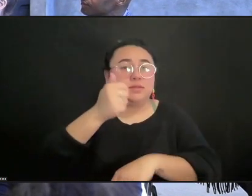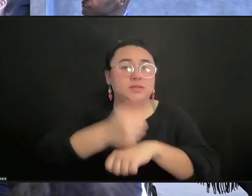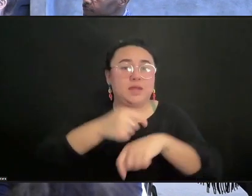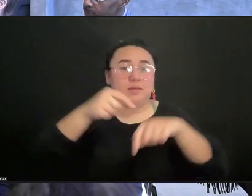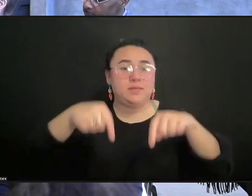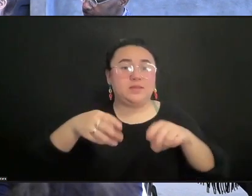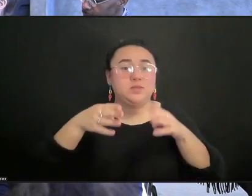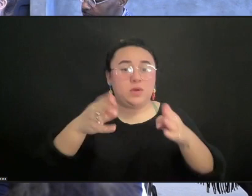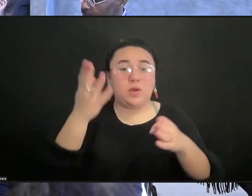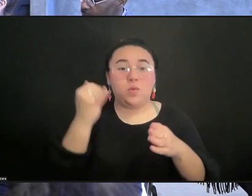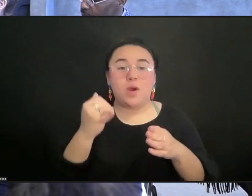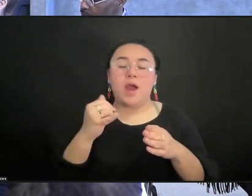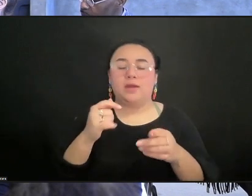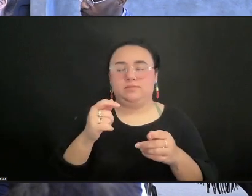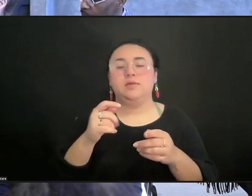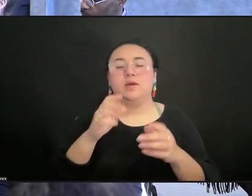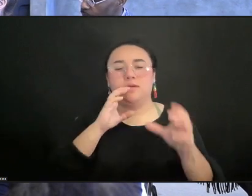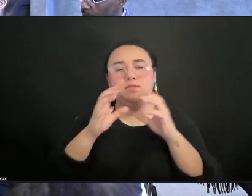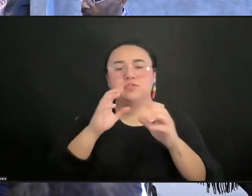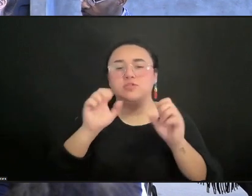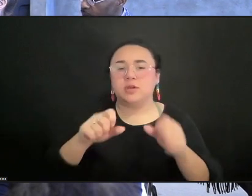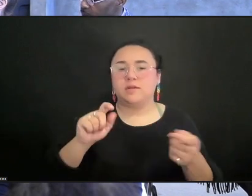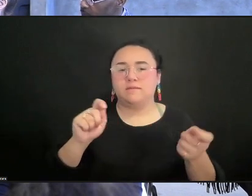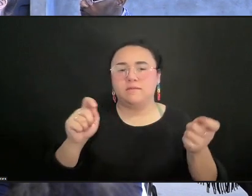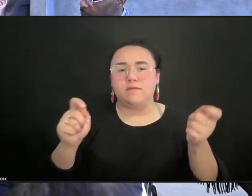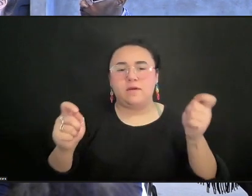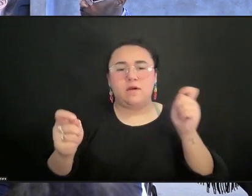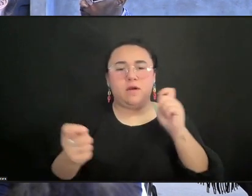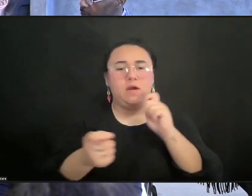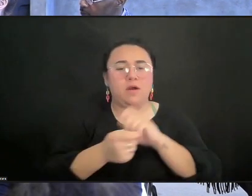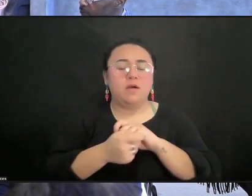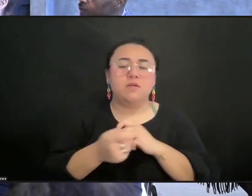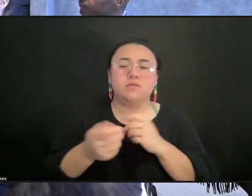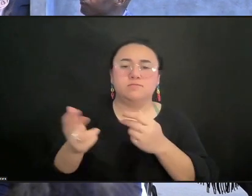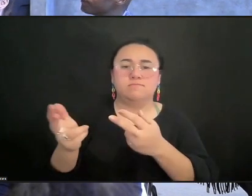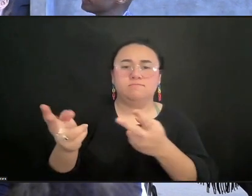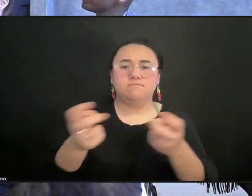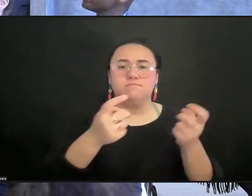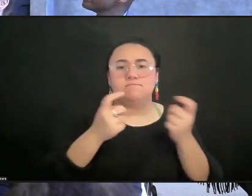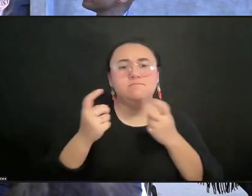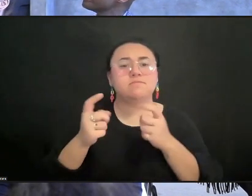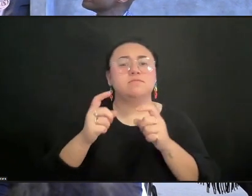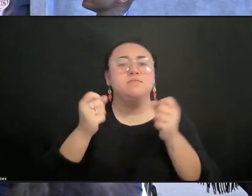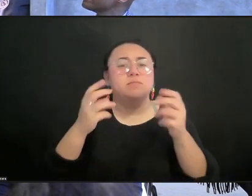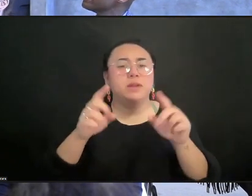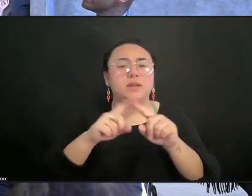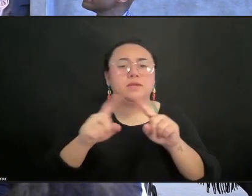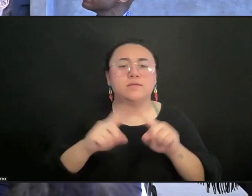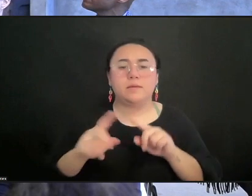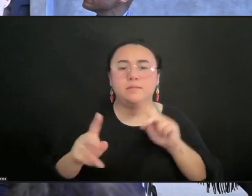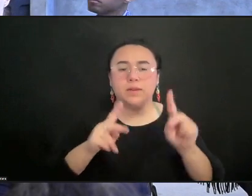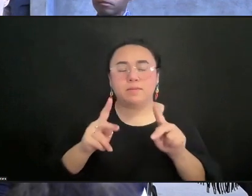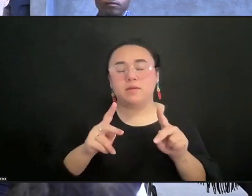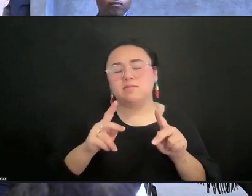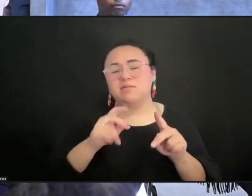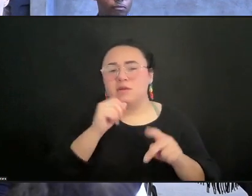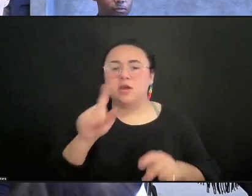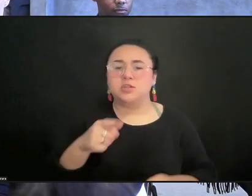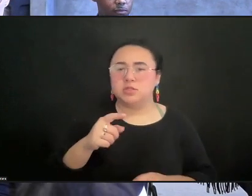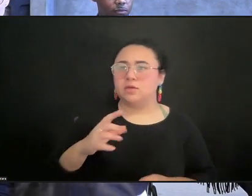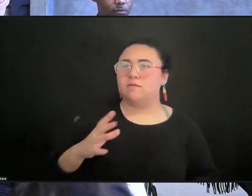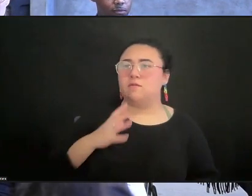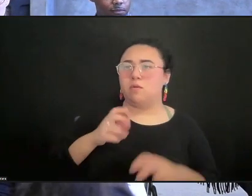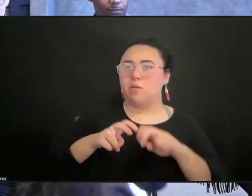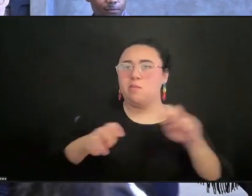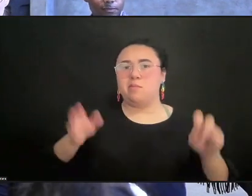that could invite participation from many people rather than a formal panel. We'll begin by hearing from the